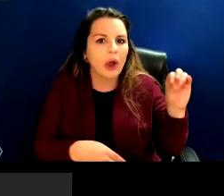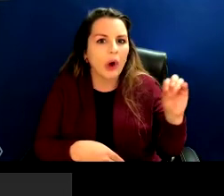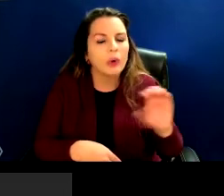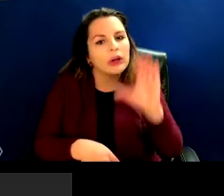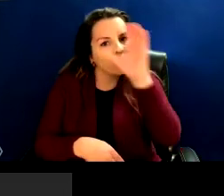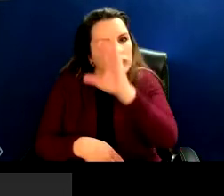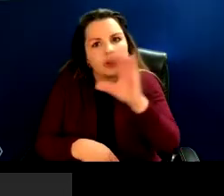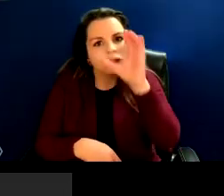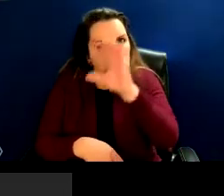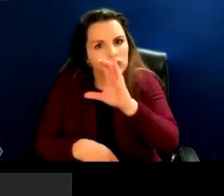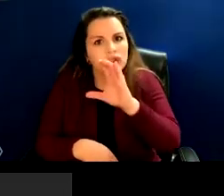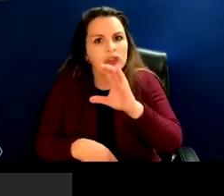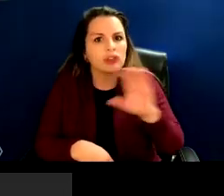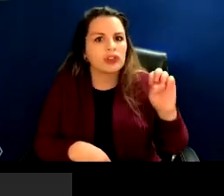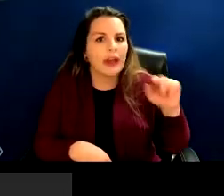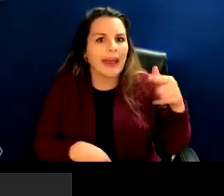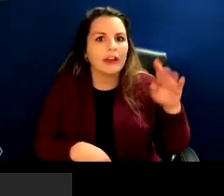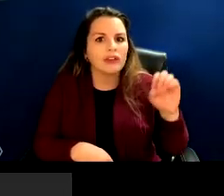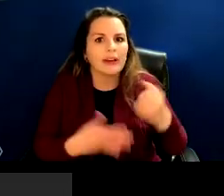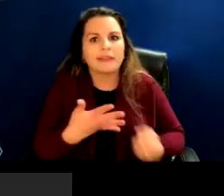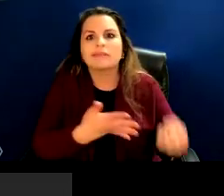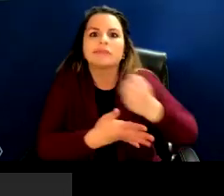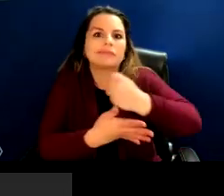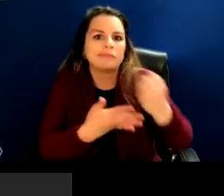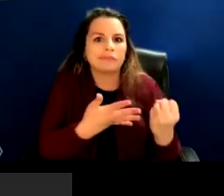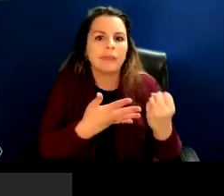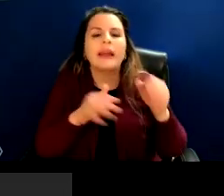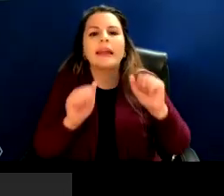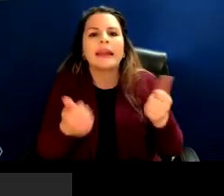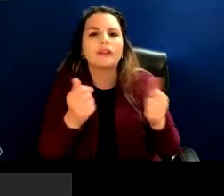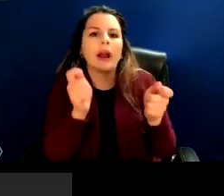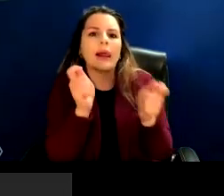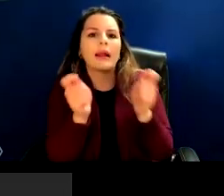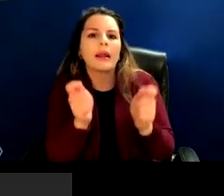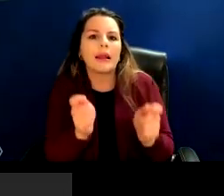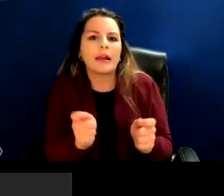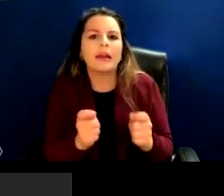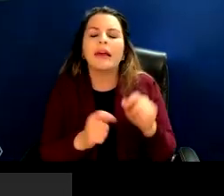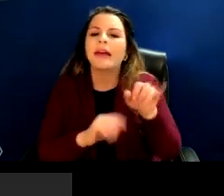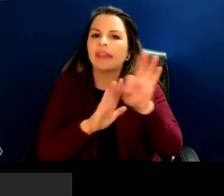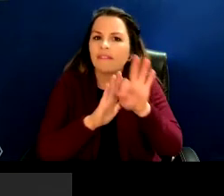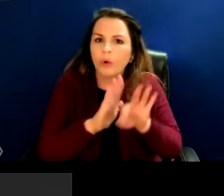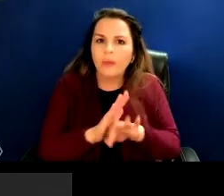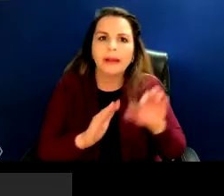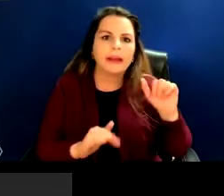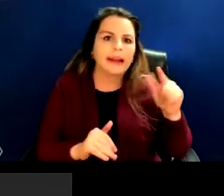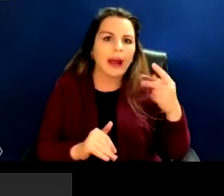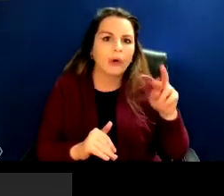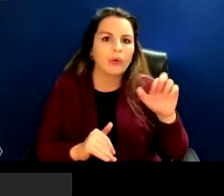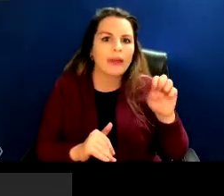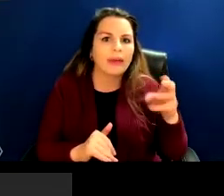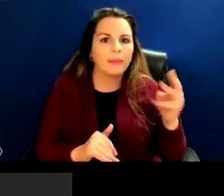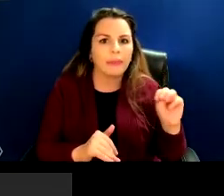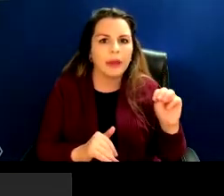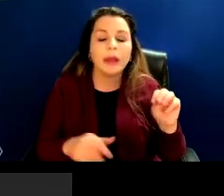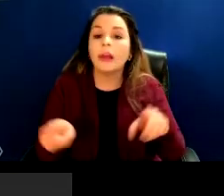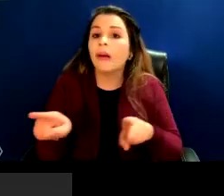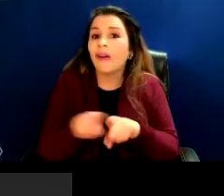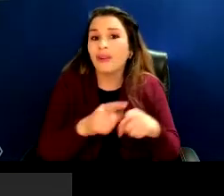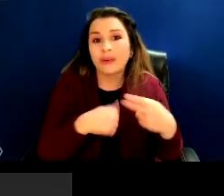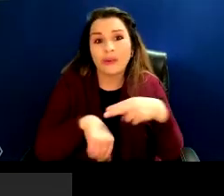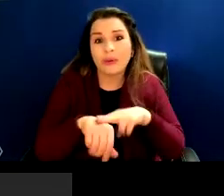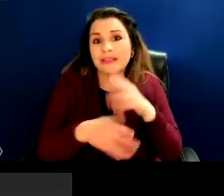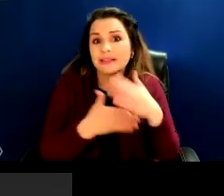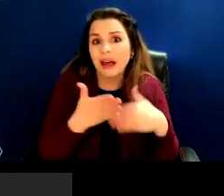deeply manipulate the kinds of things and gamify search algorithms. And, of course, there is